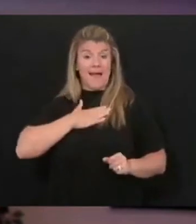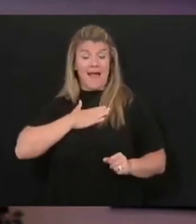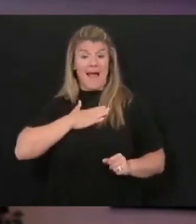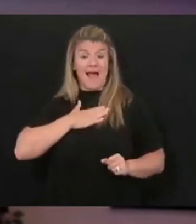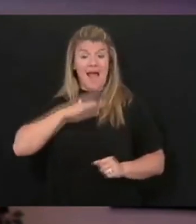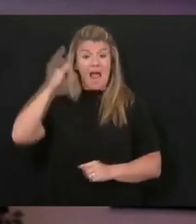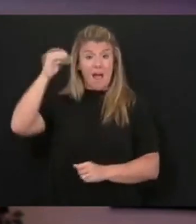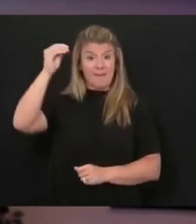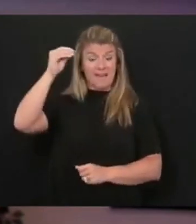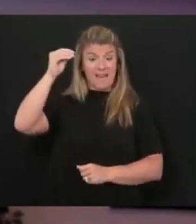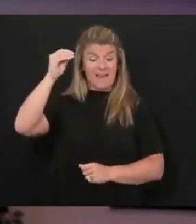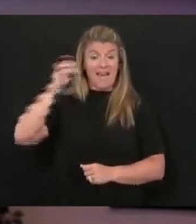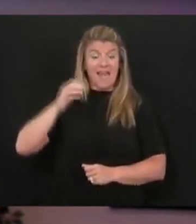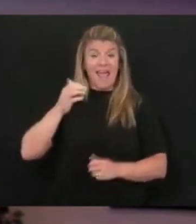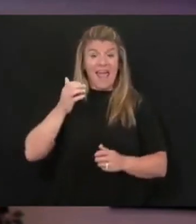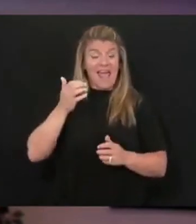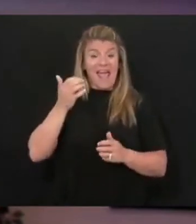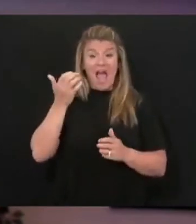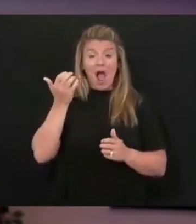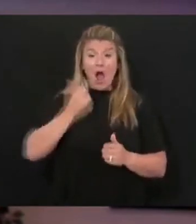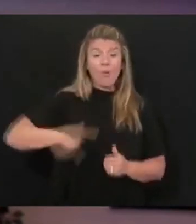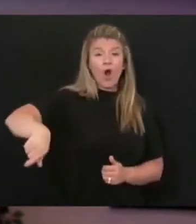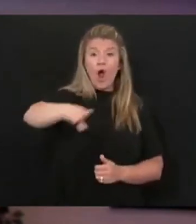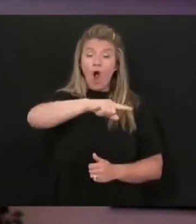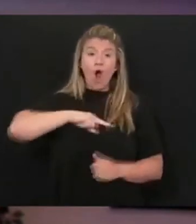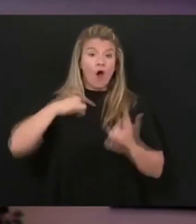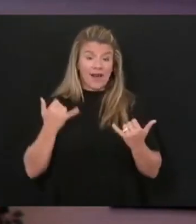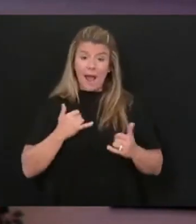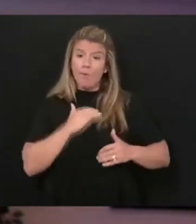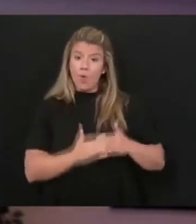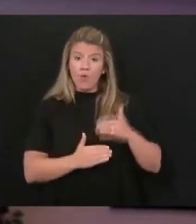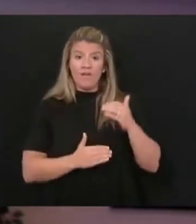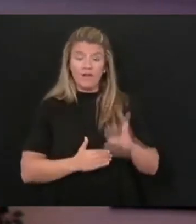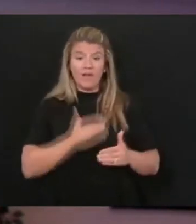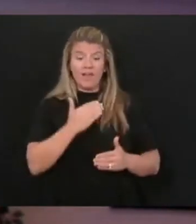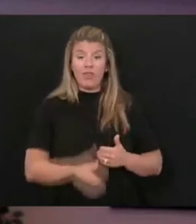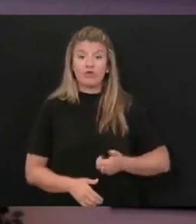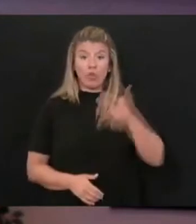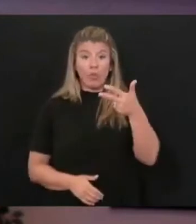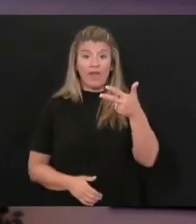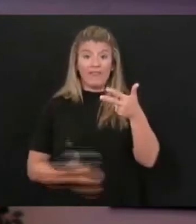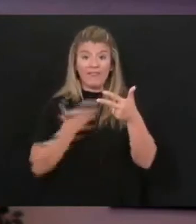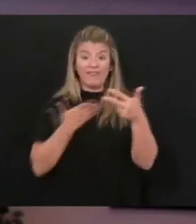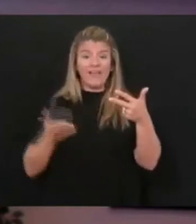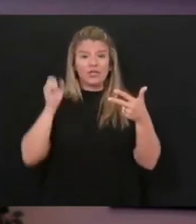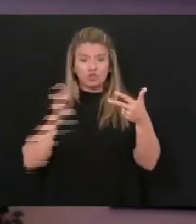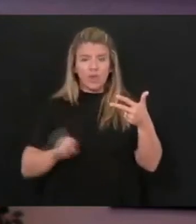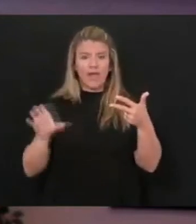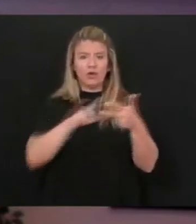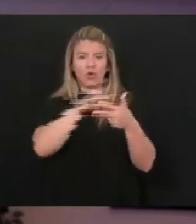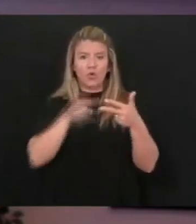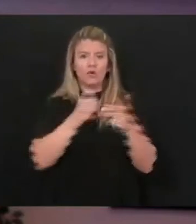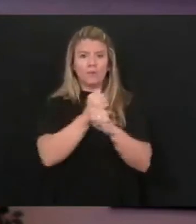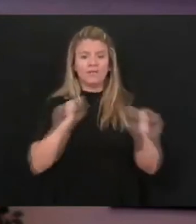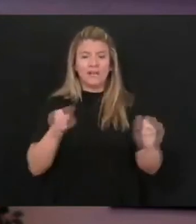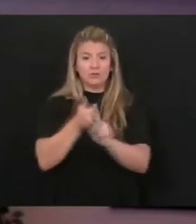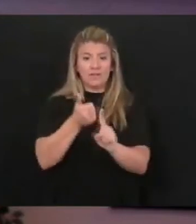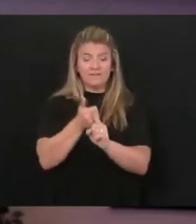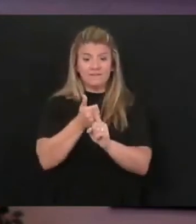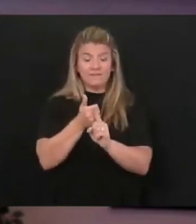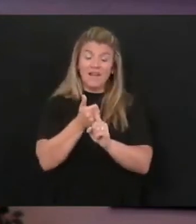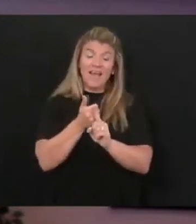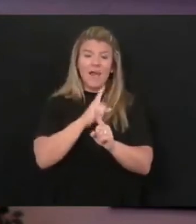moving toward an agreement that there's three things that we can do to really protect ourselves, and a fourth one